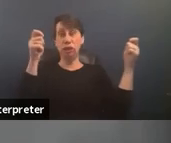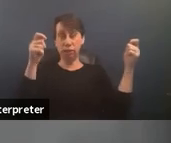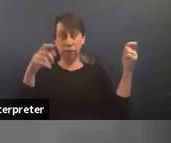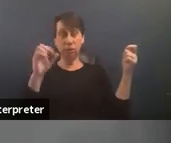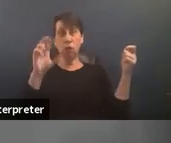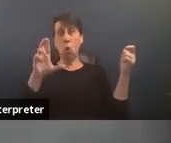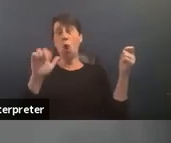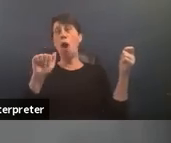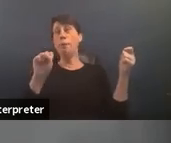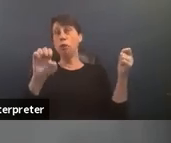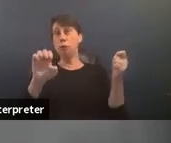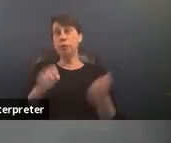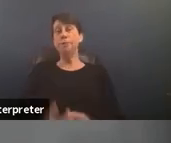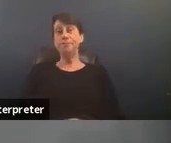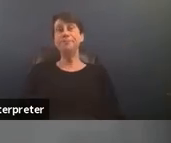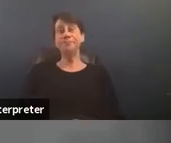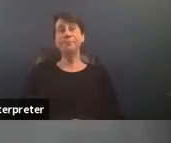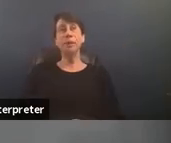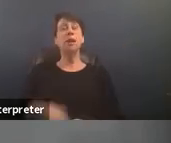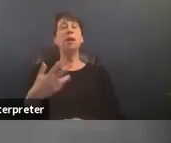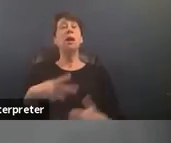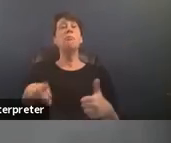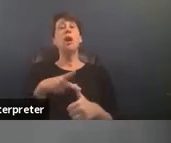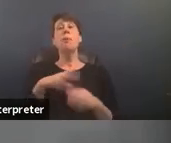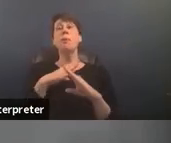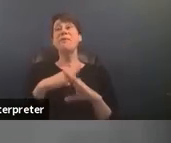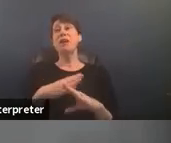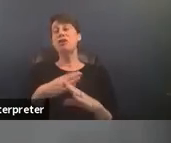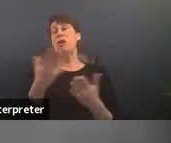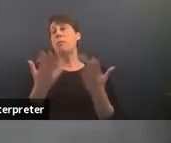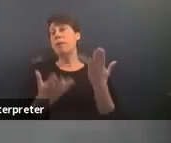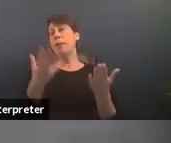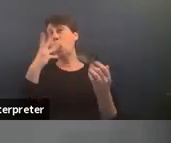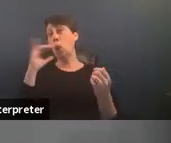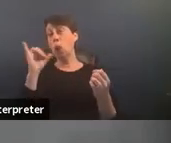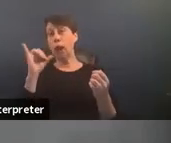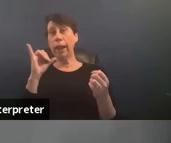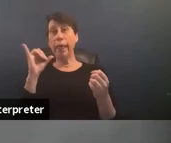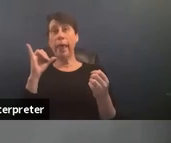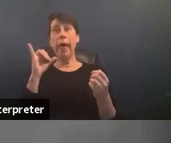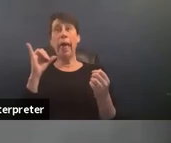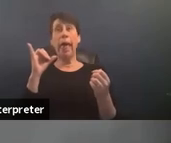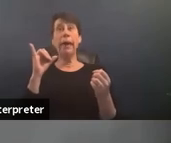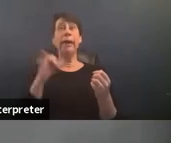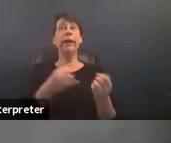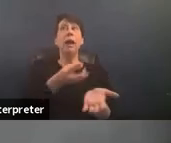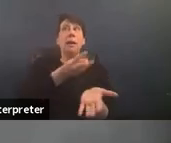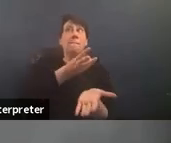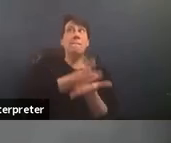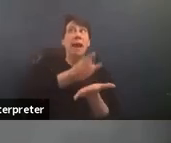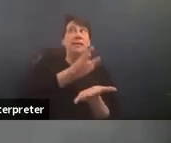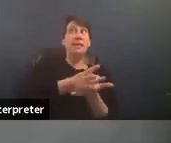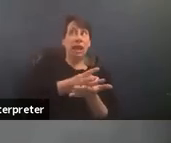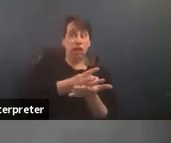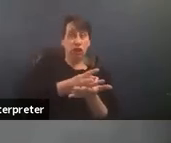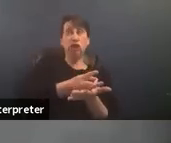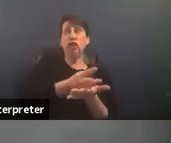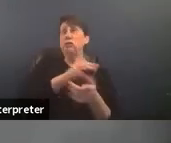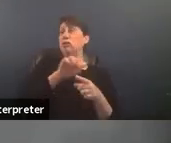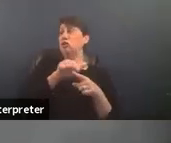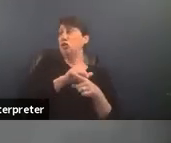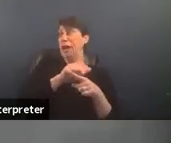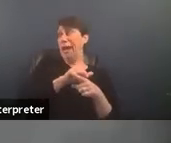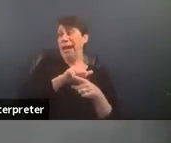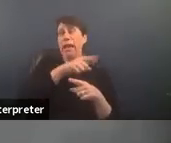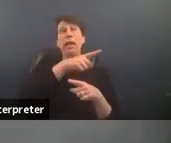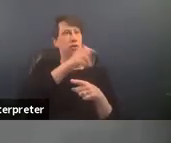abuse um primary prevention might come in the form of bystander intervention trainings which teach community members how to